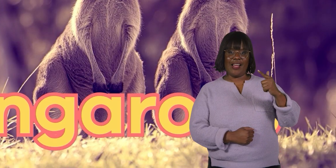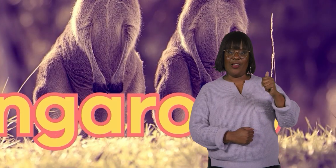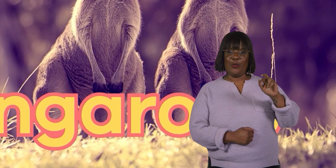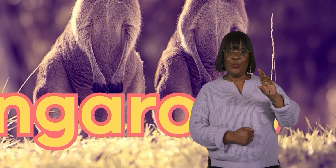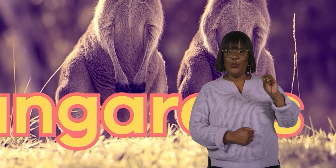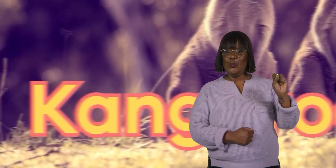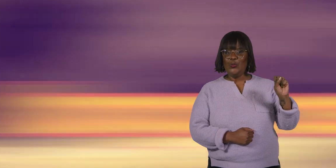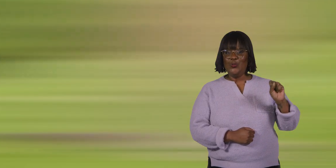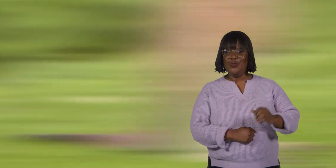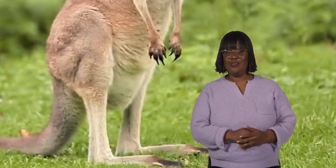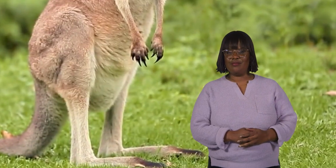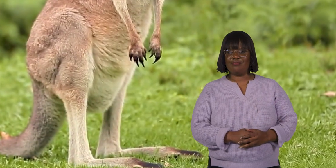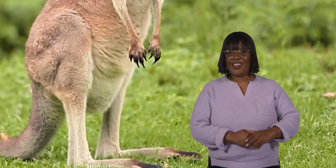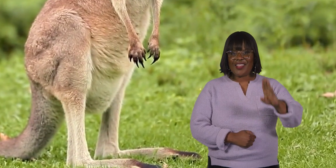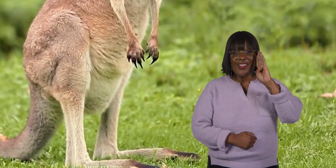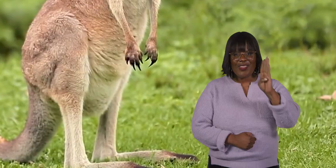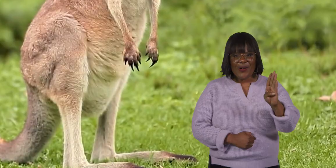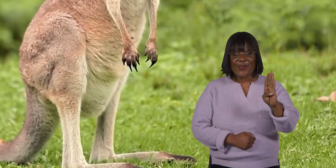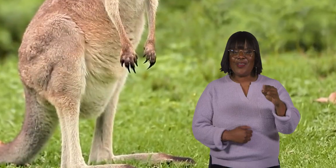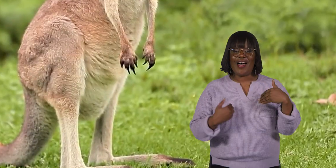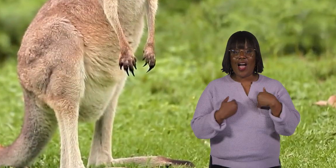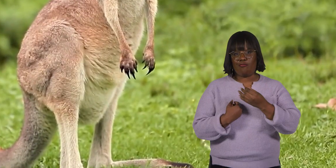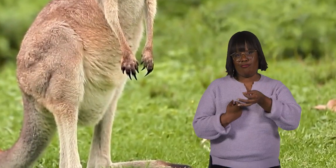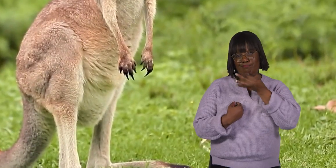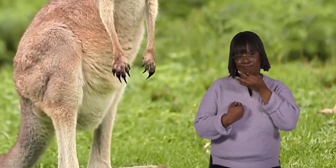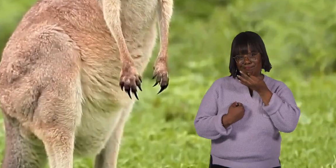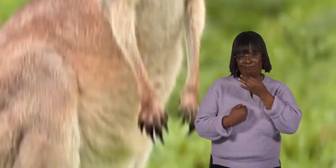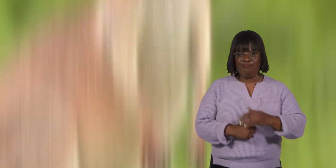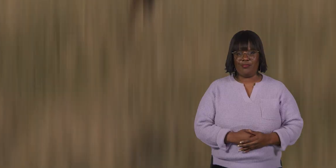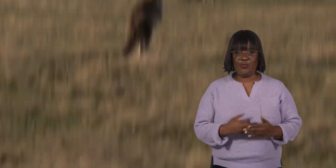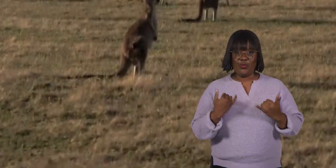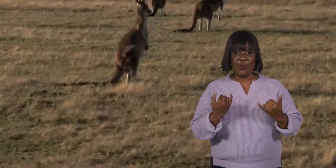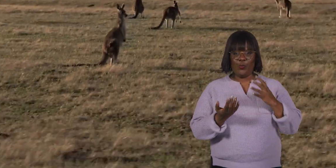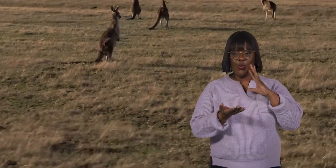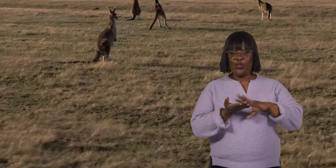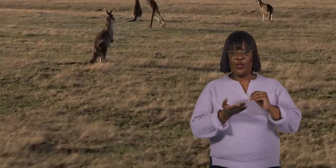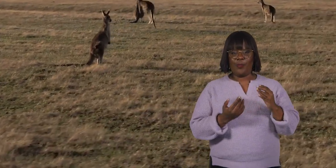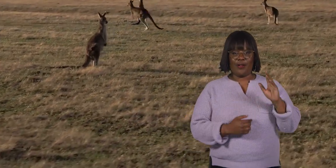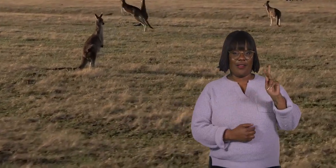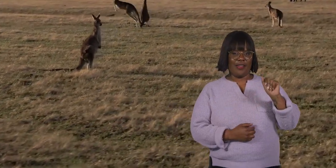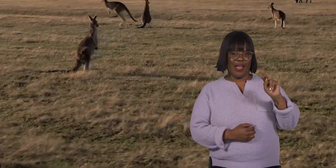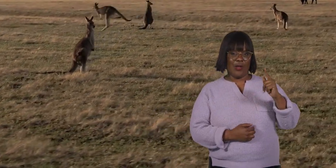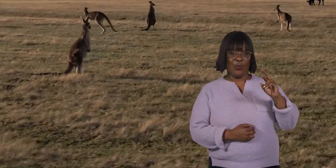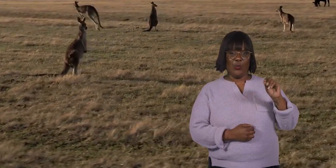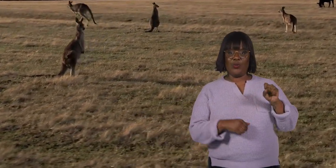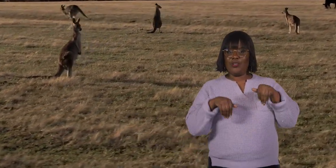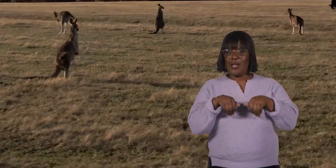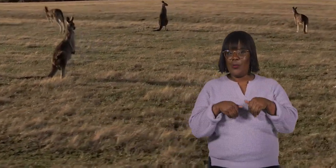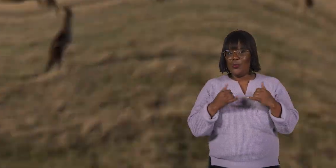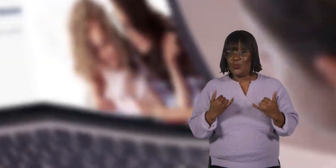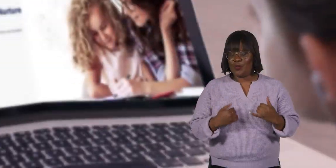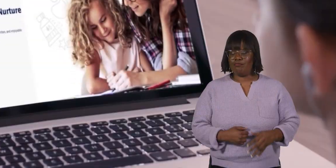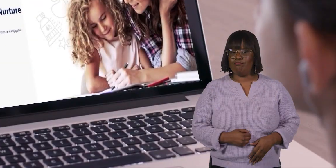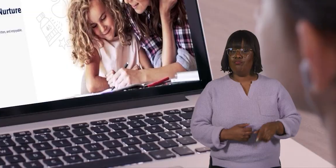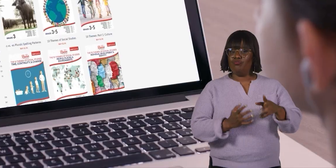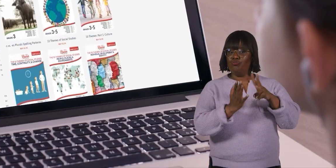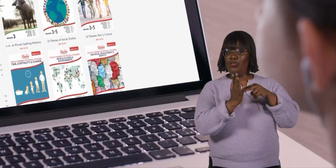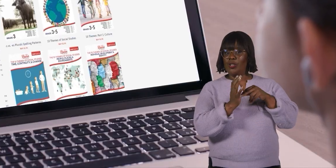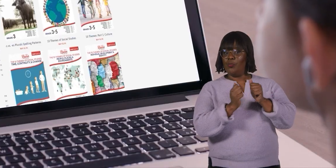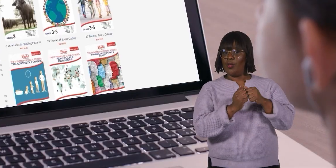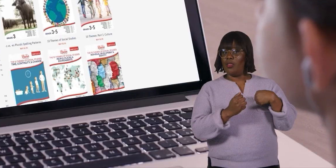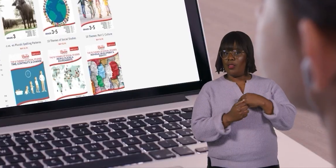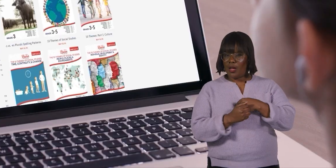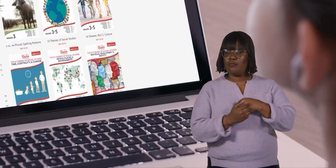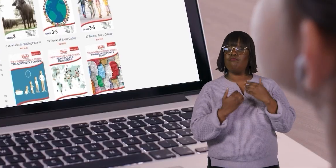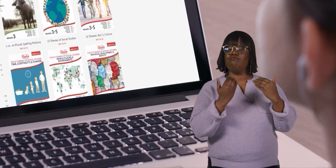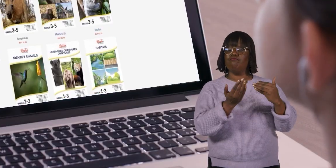Kangaroos. Hello, animal enthusiasts. We are going to learn about kangaroos today. If you want to